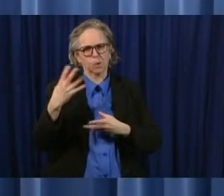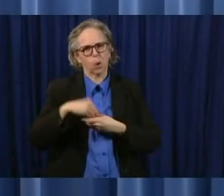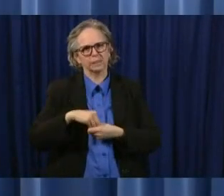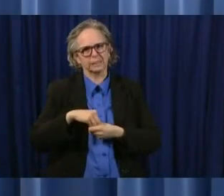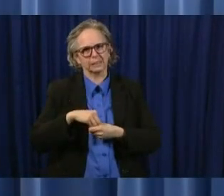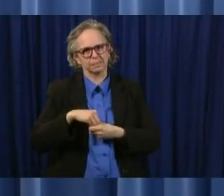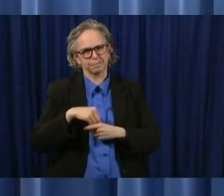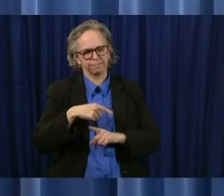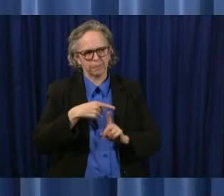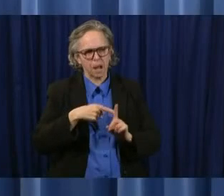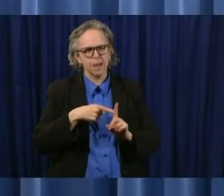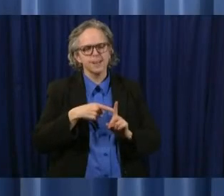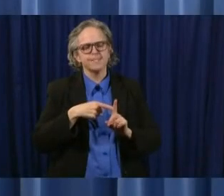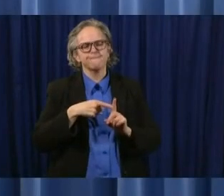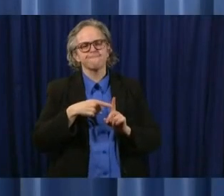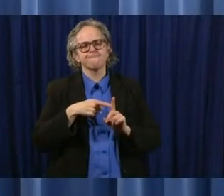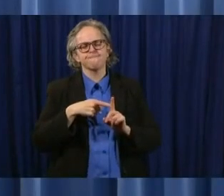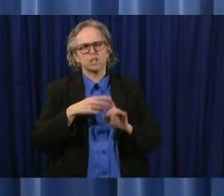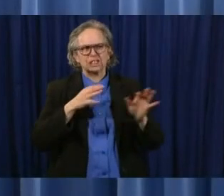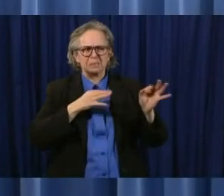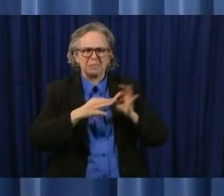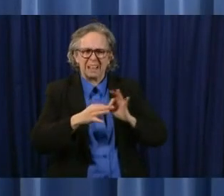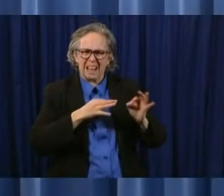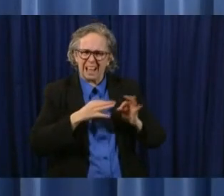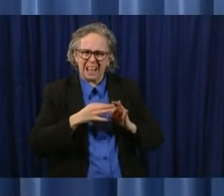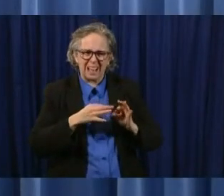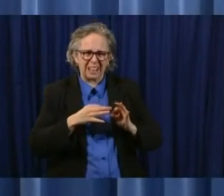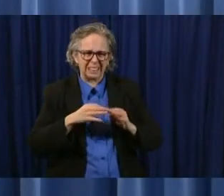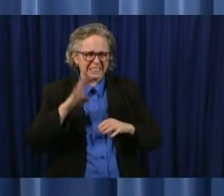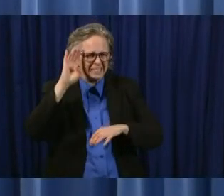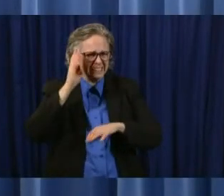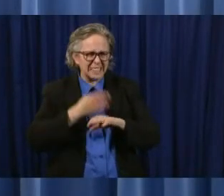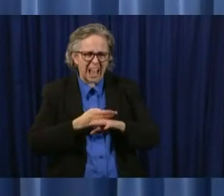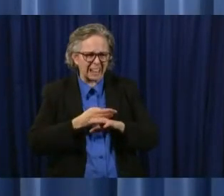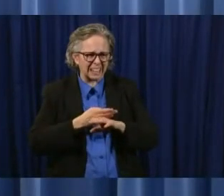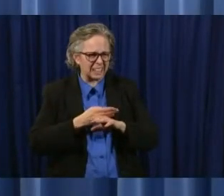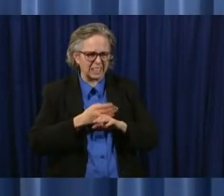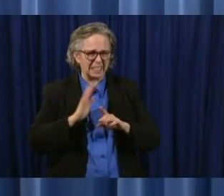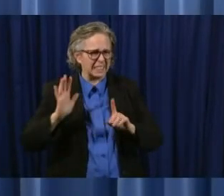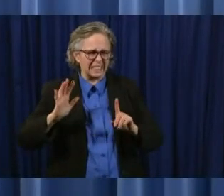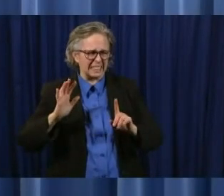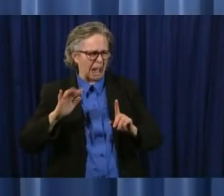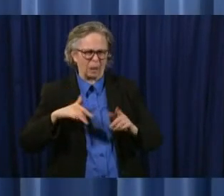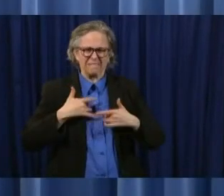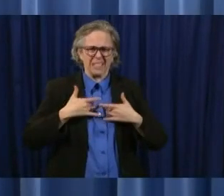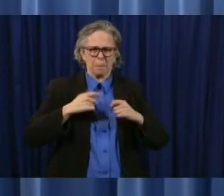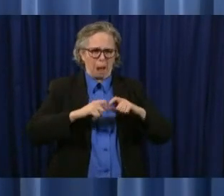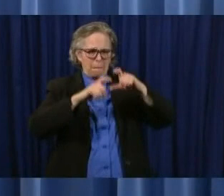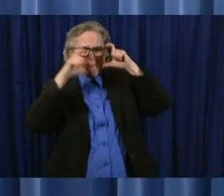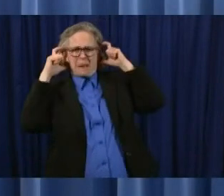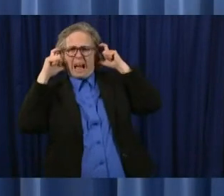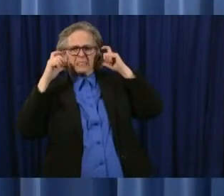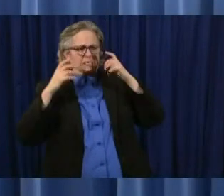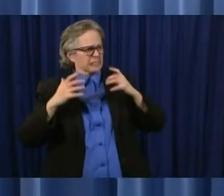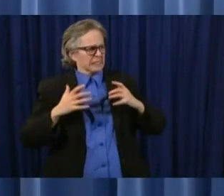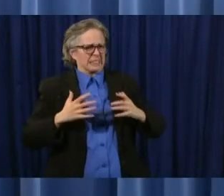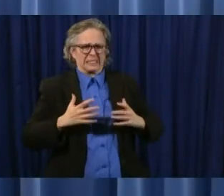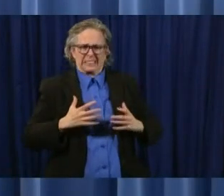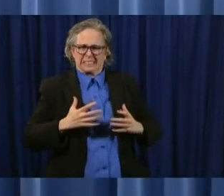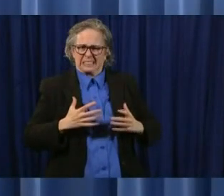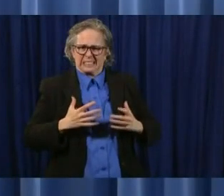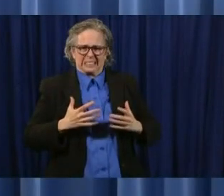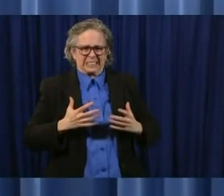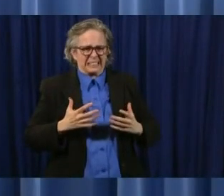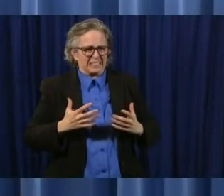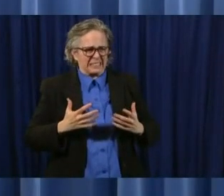explained to me how he saw things how he felt things and that that presented a